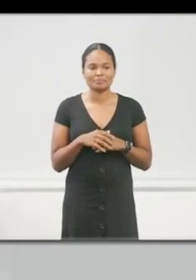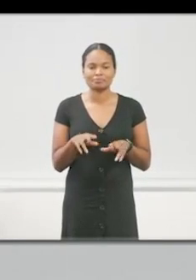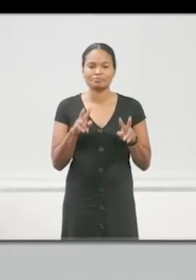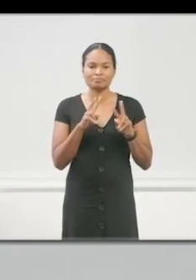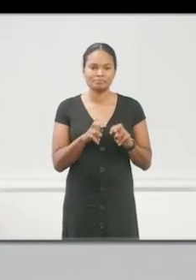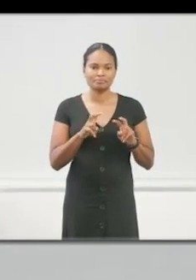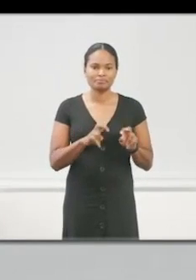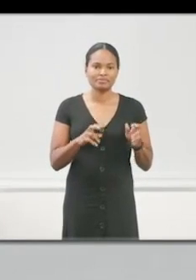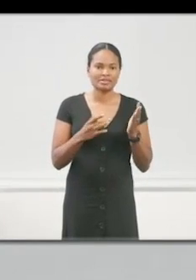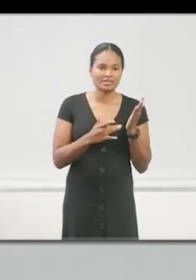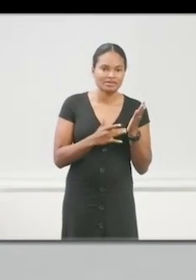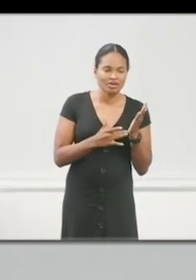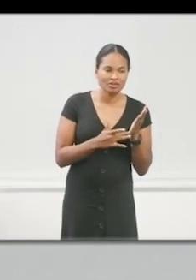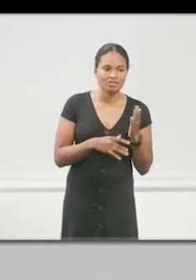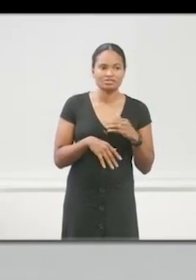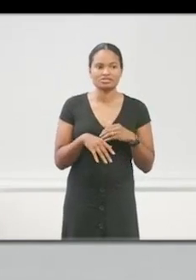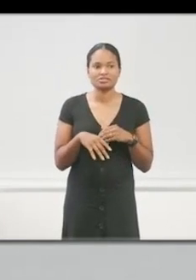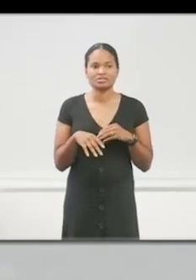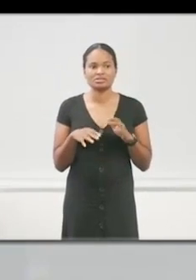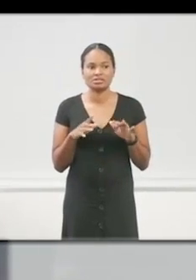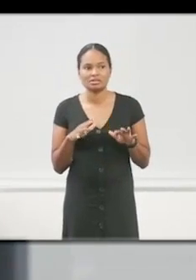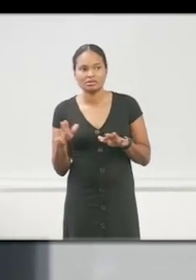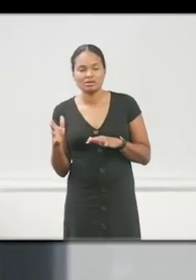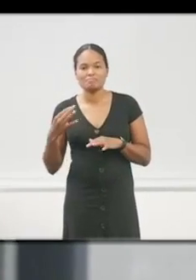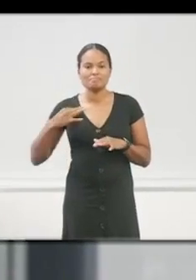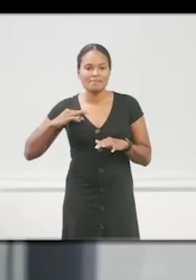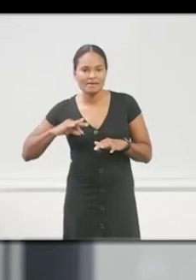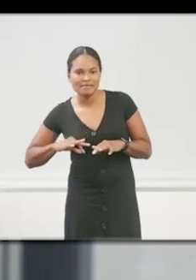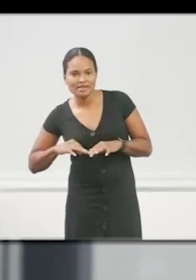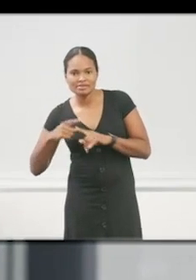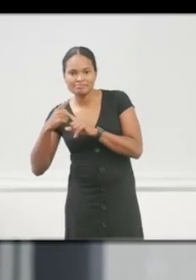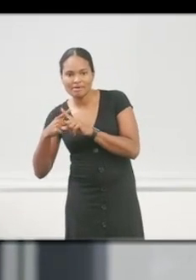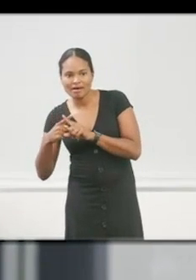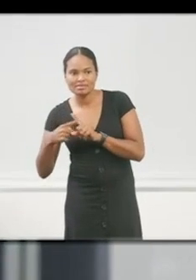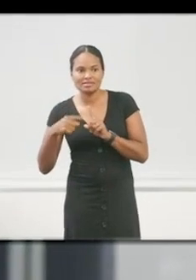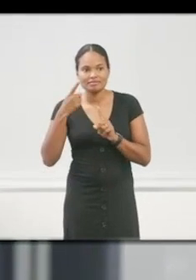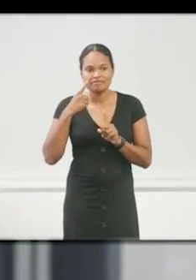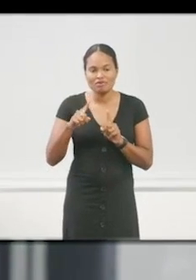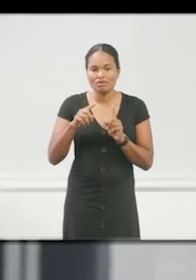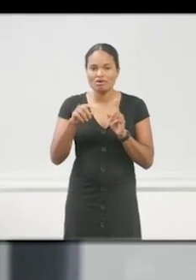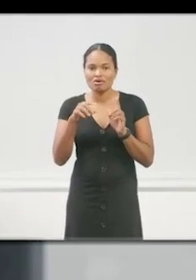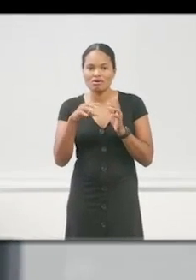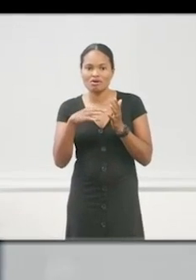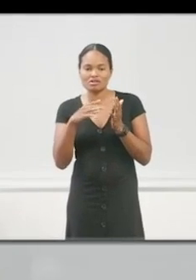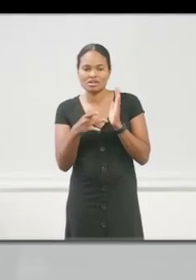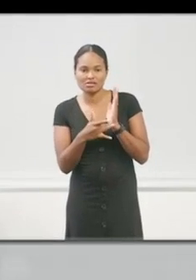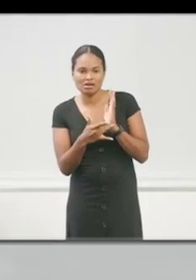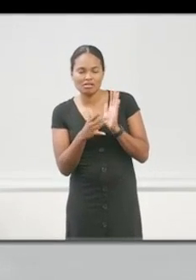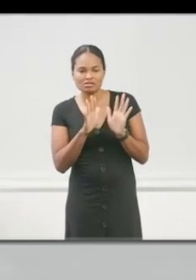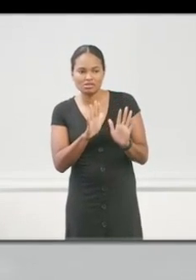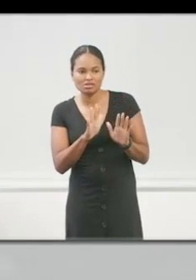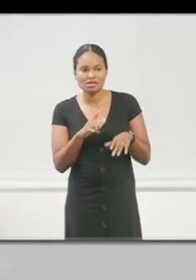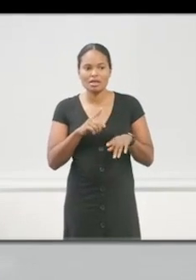all of the benefits to it, where's your redundant plan? Where's your, you know, your